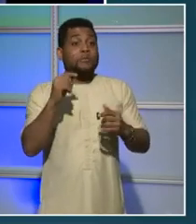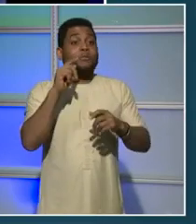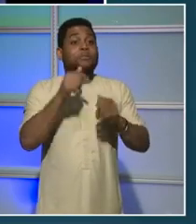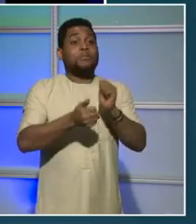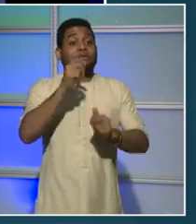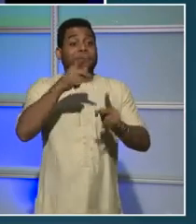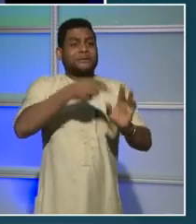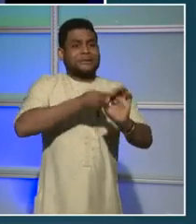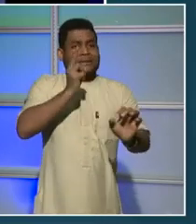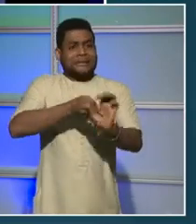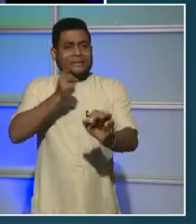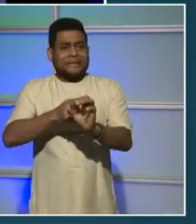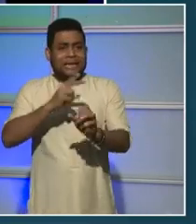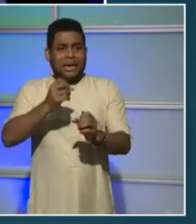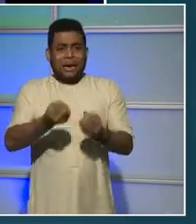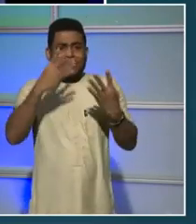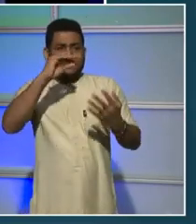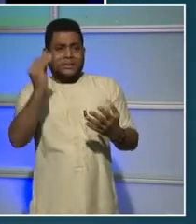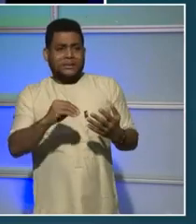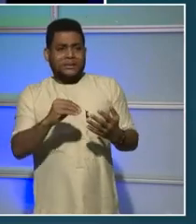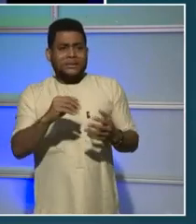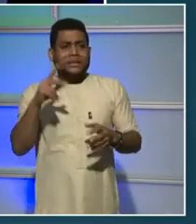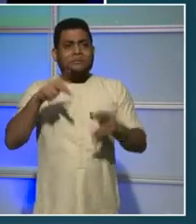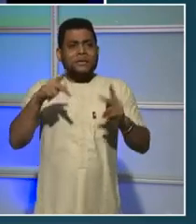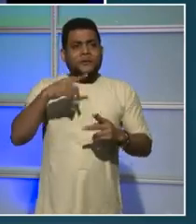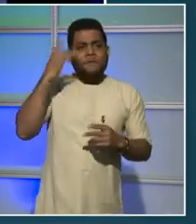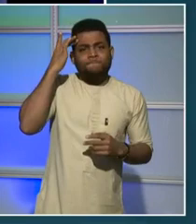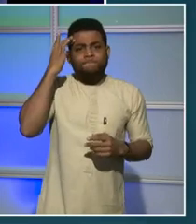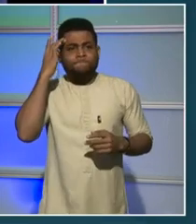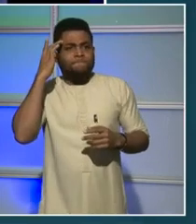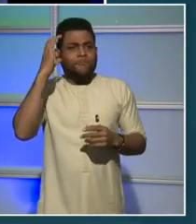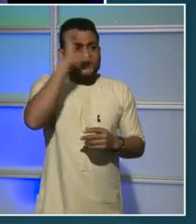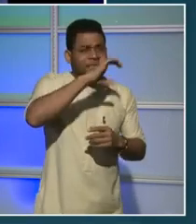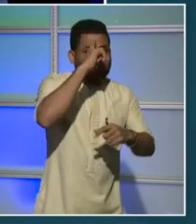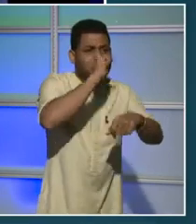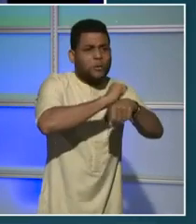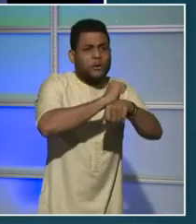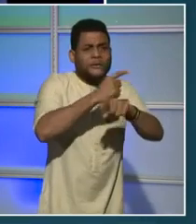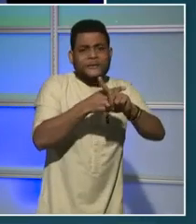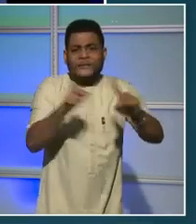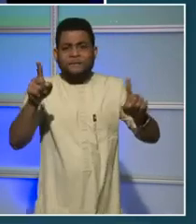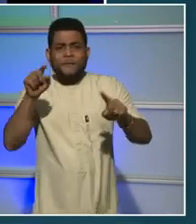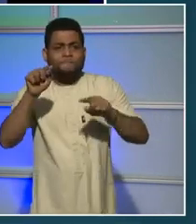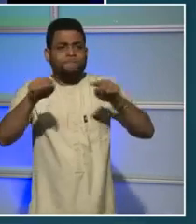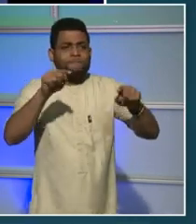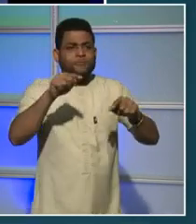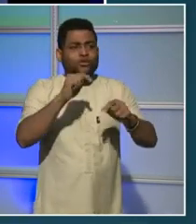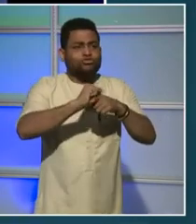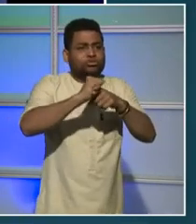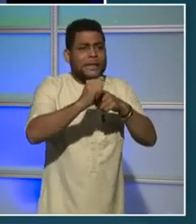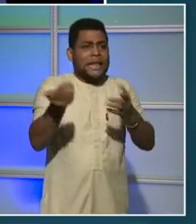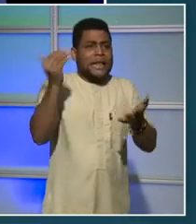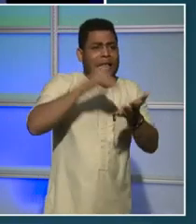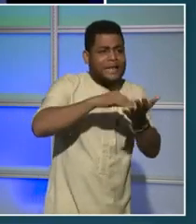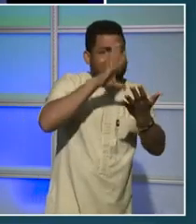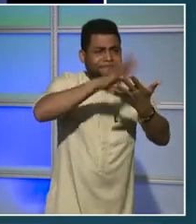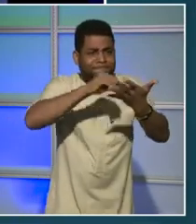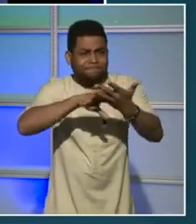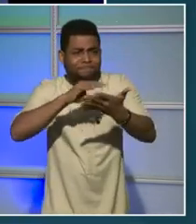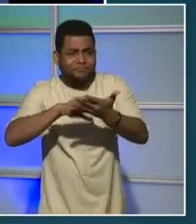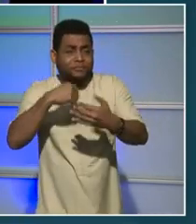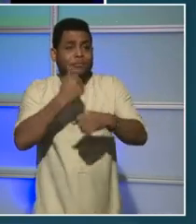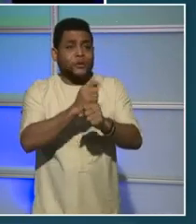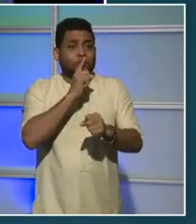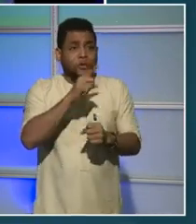look at all the people who are thinking about different jobs, thinking about retraining for jobs, and making sure they're choosing